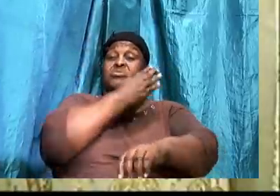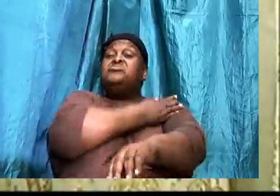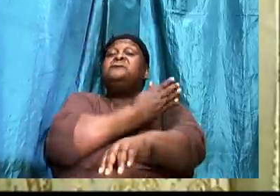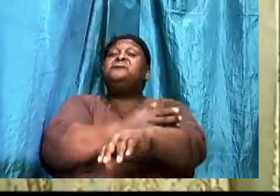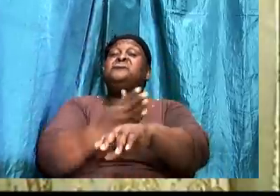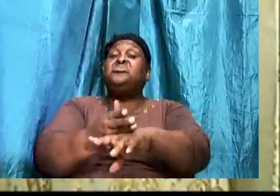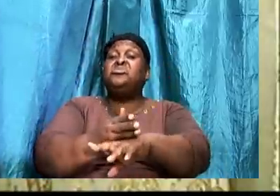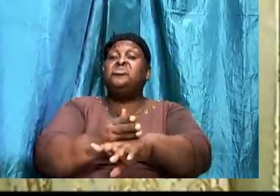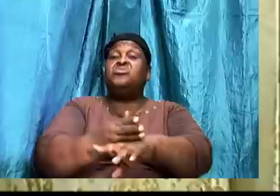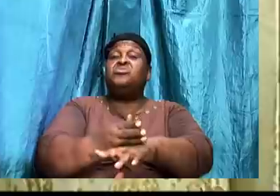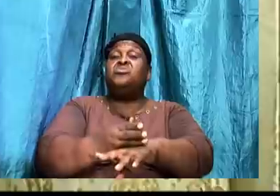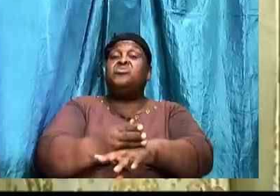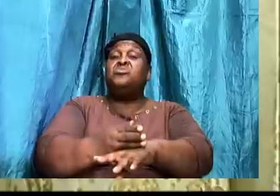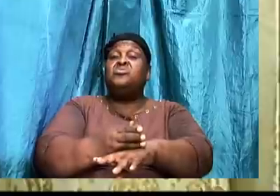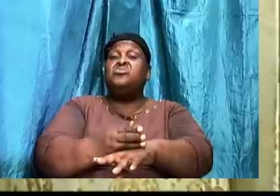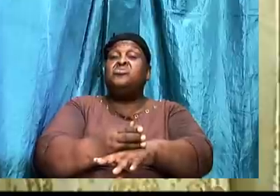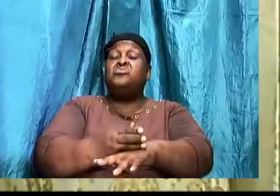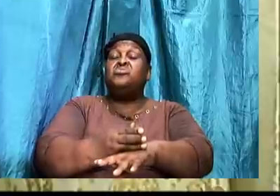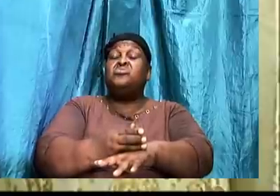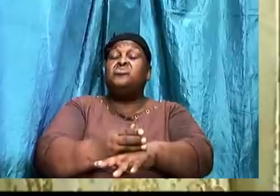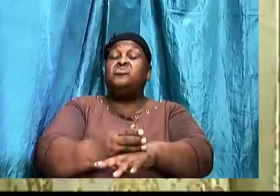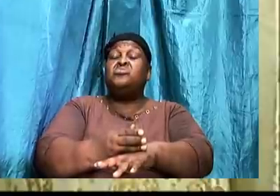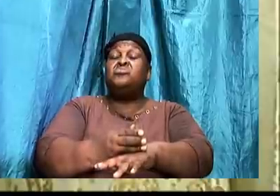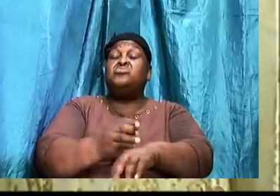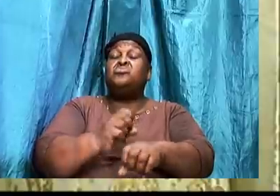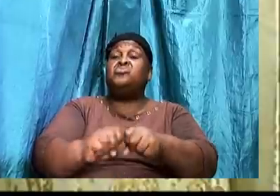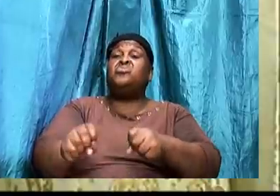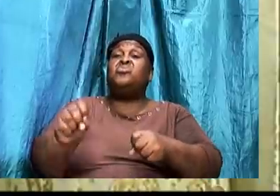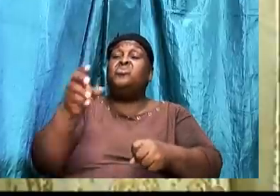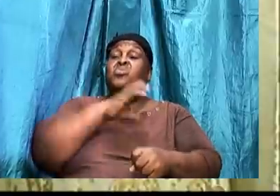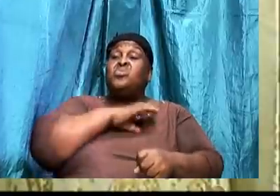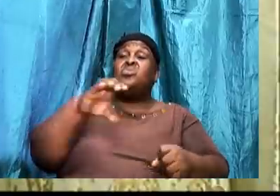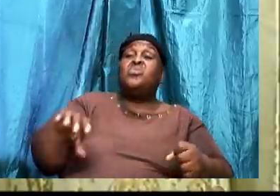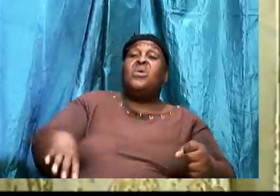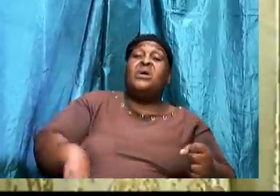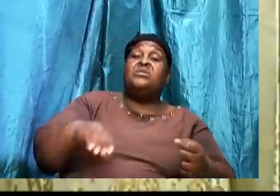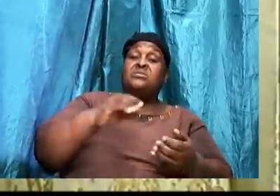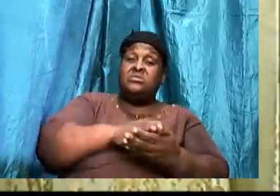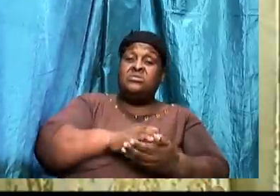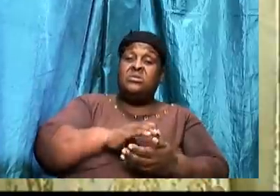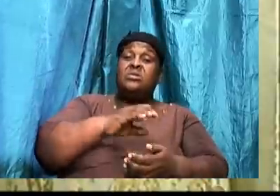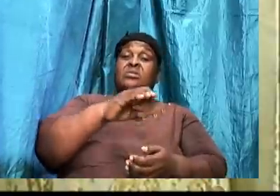Let us look at Proverbs chapter 21. Verses 2.